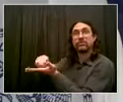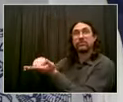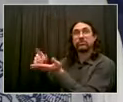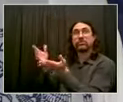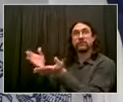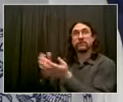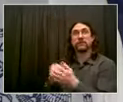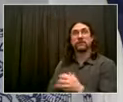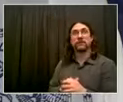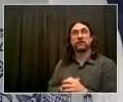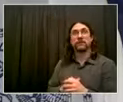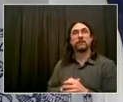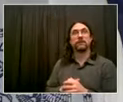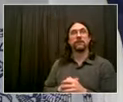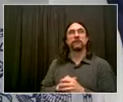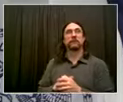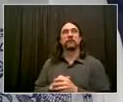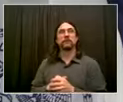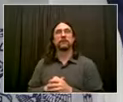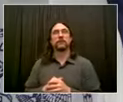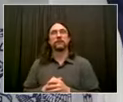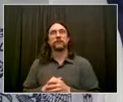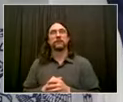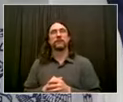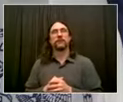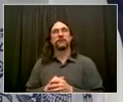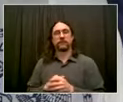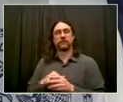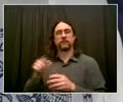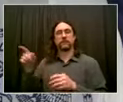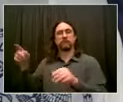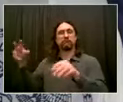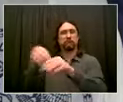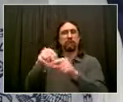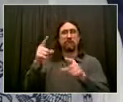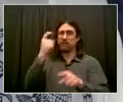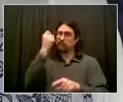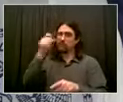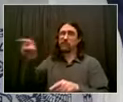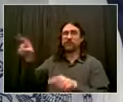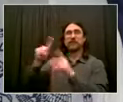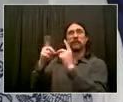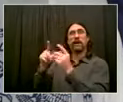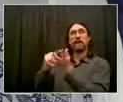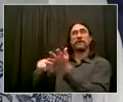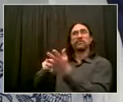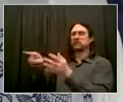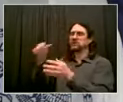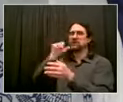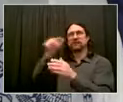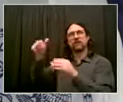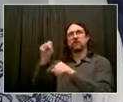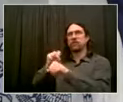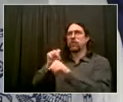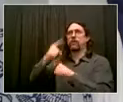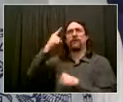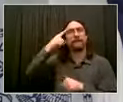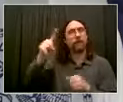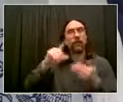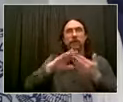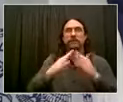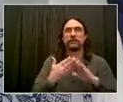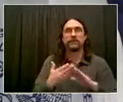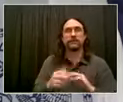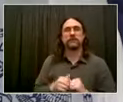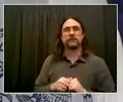I don't know about human rights. I think it's a fair question, we can check on that. I thought attorney general might be an